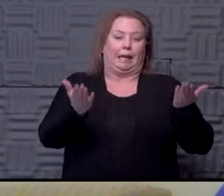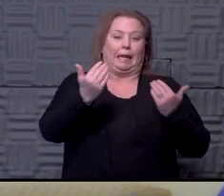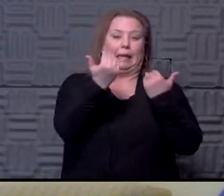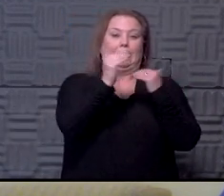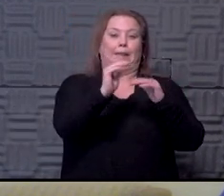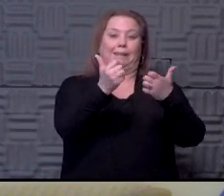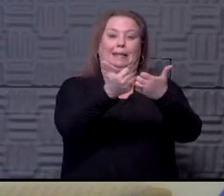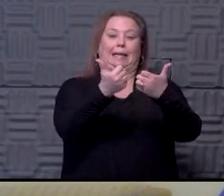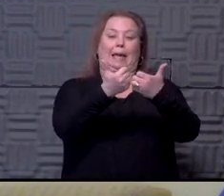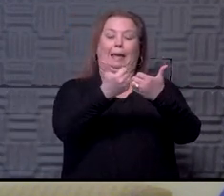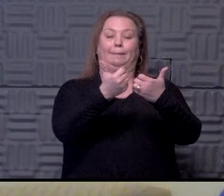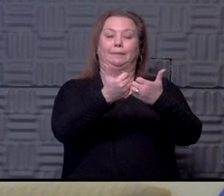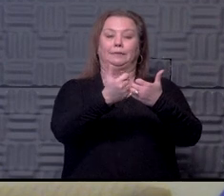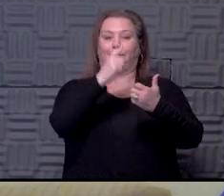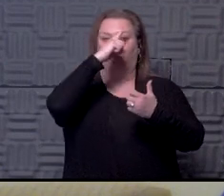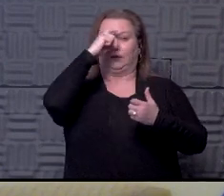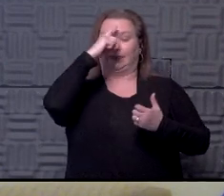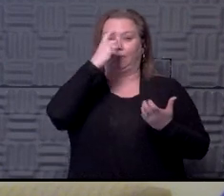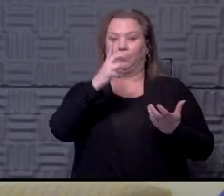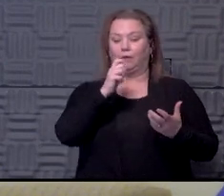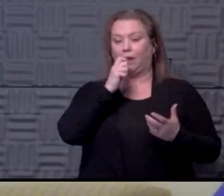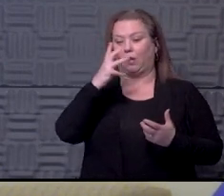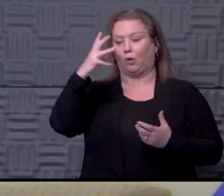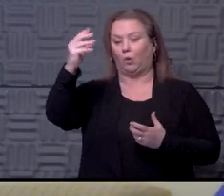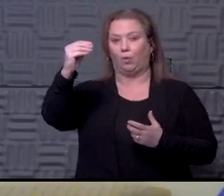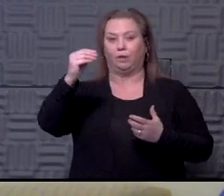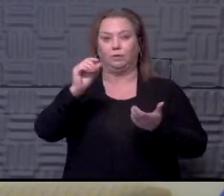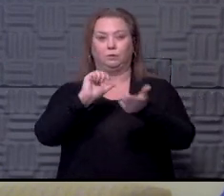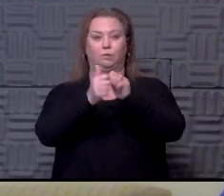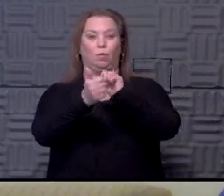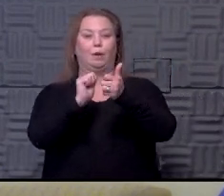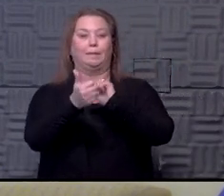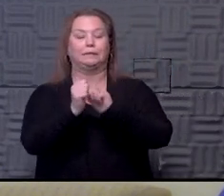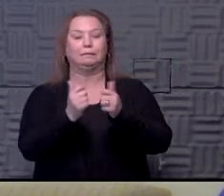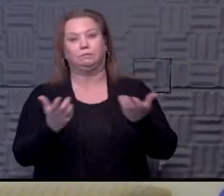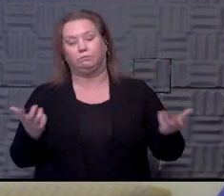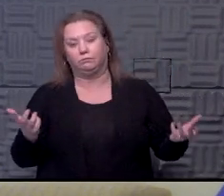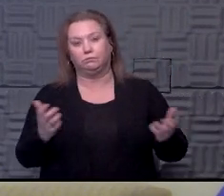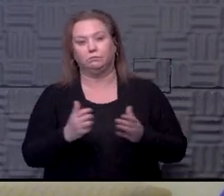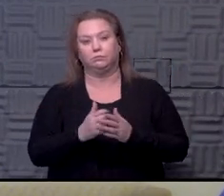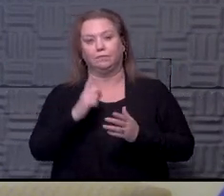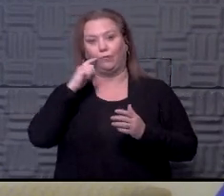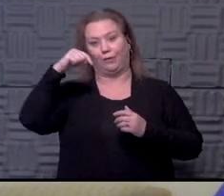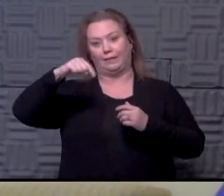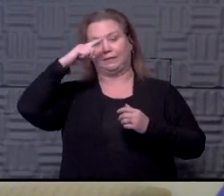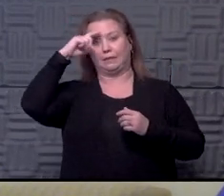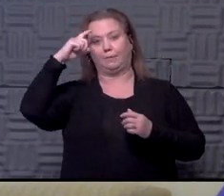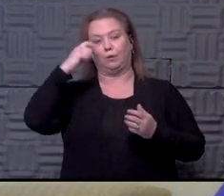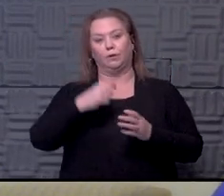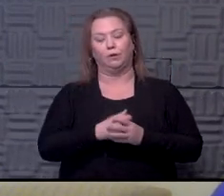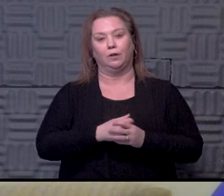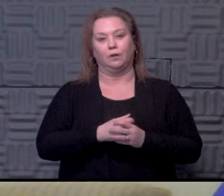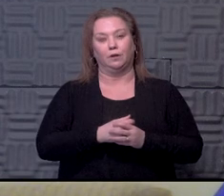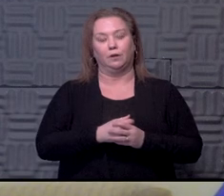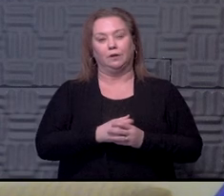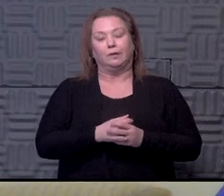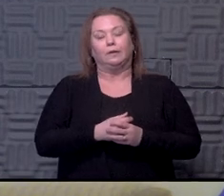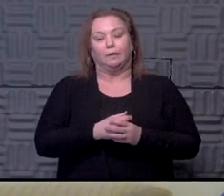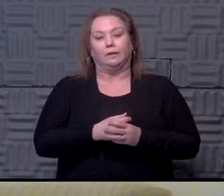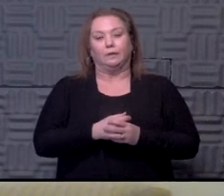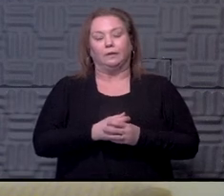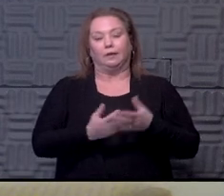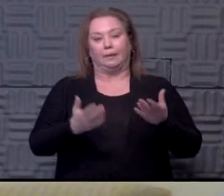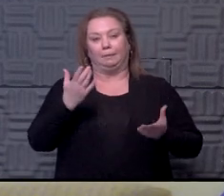number of games that they play during the summer, not going to as many tournaments, at least for this summer. That may be something